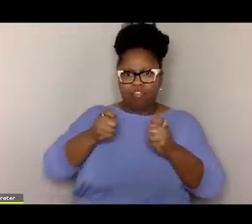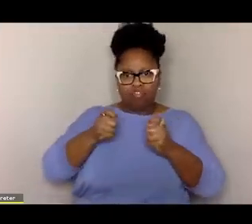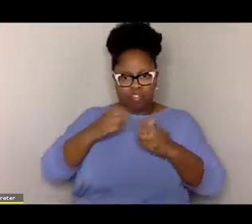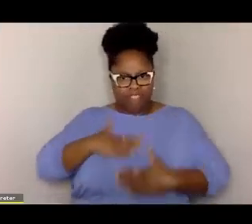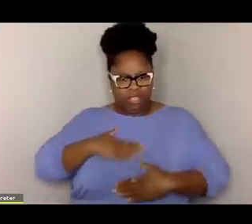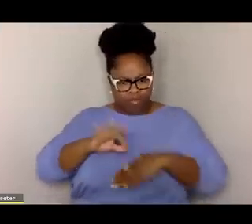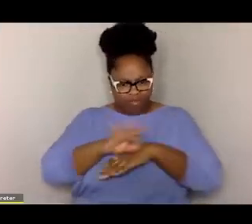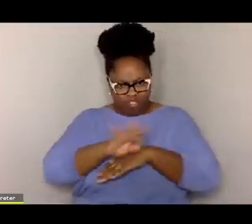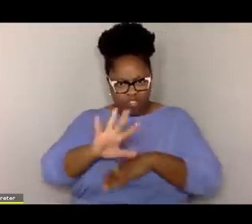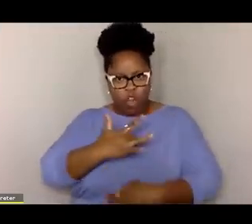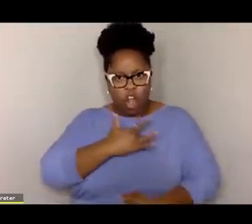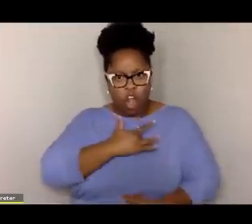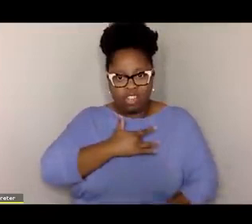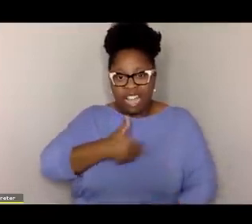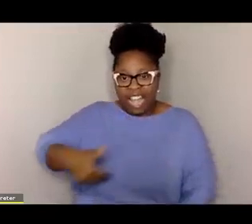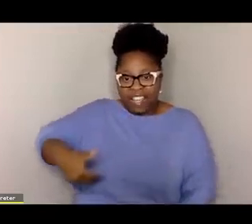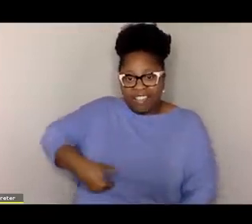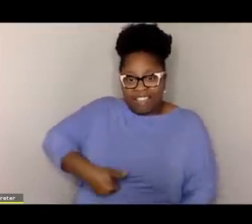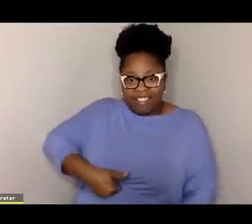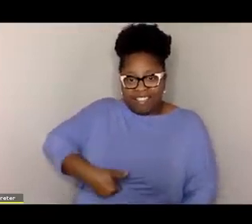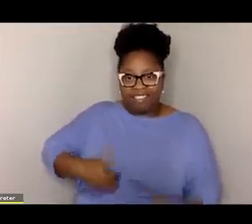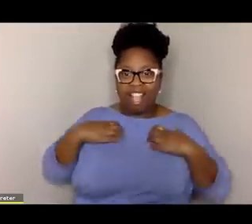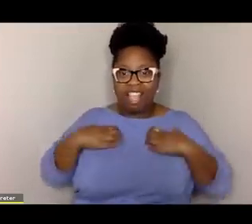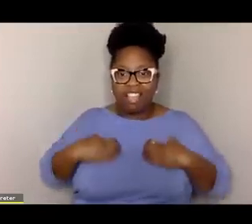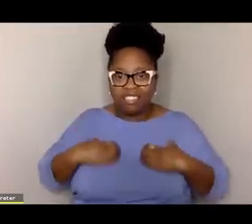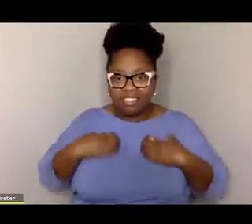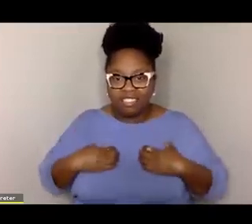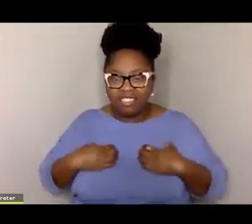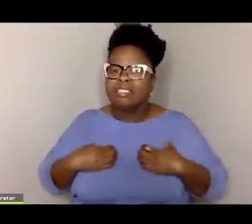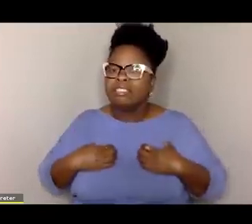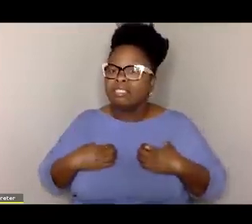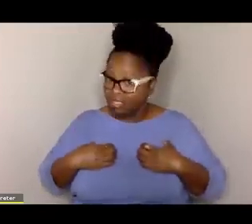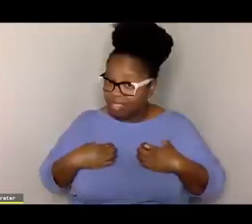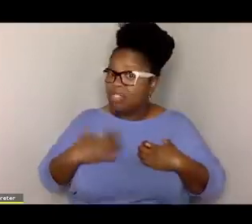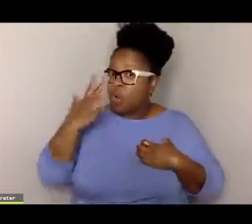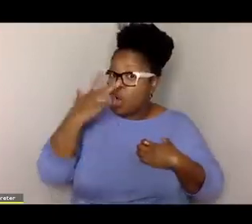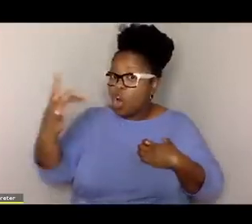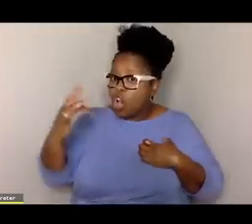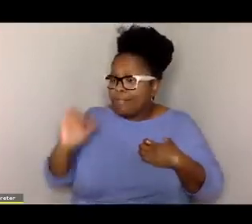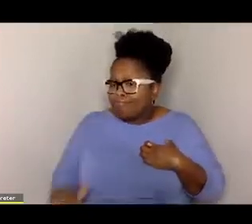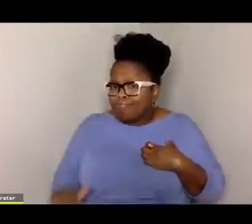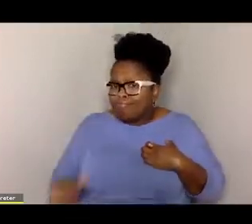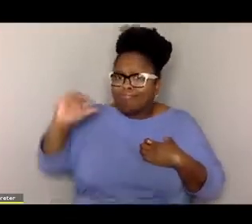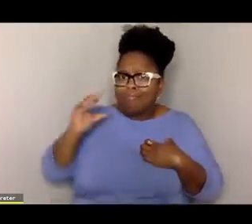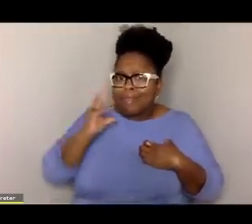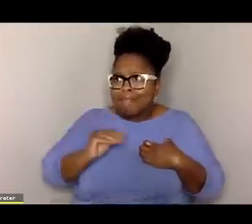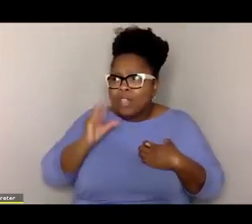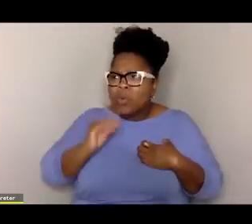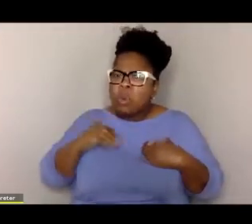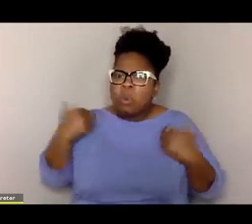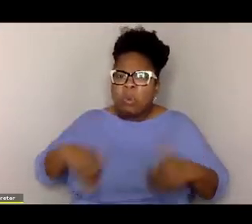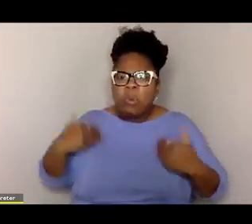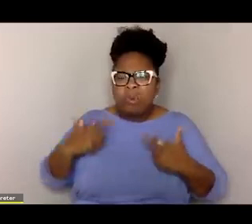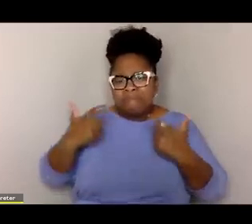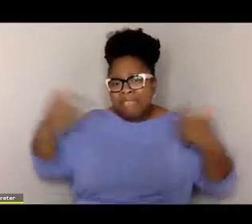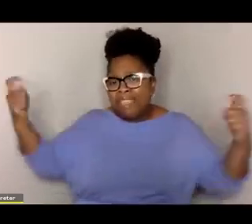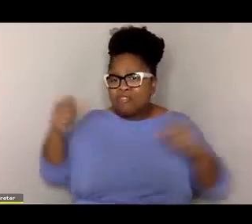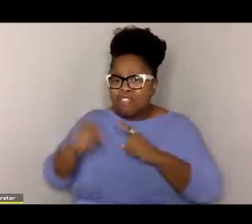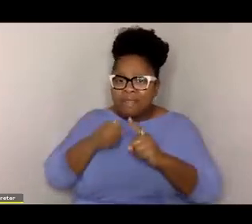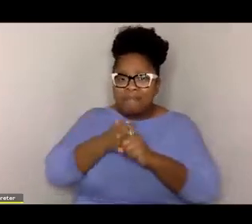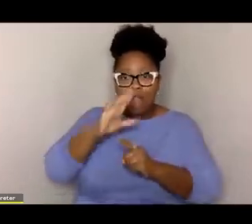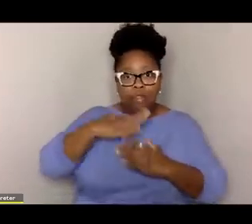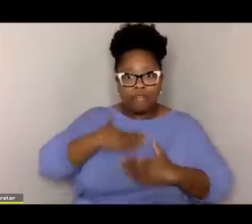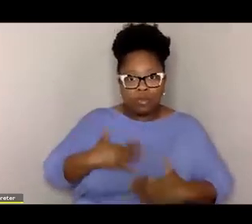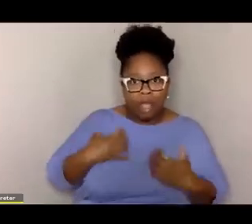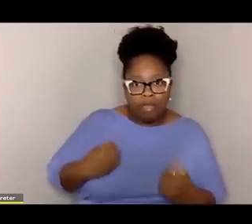manage the physiology of your heart, your gut, your lungs. And so these early experiences literally have a major